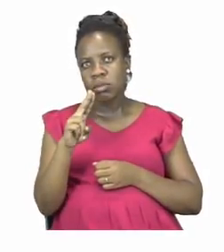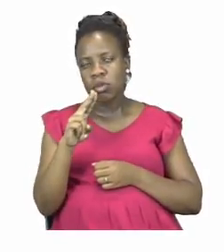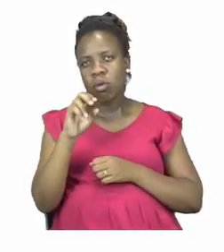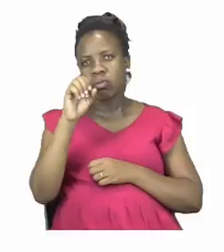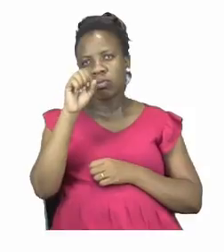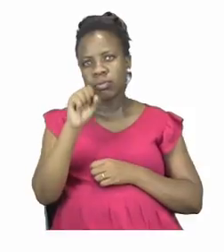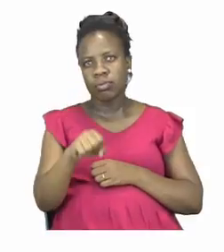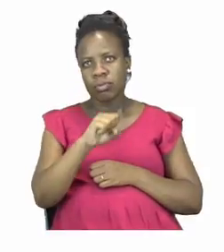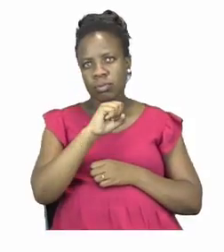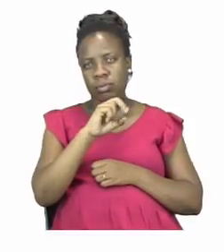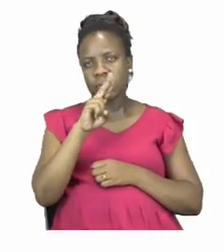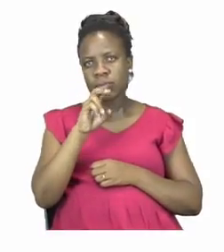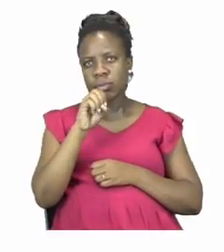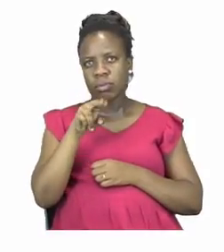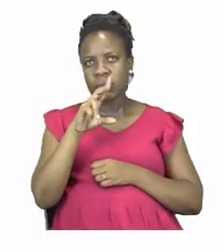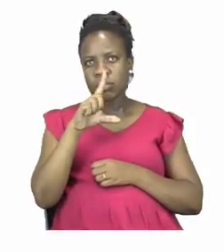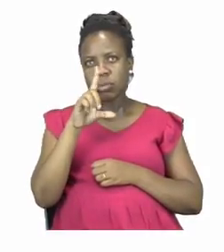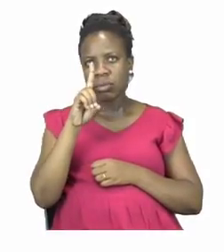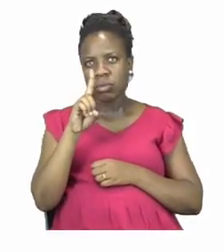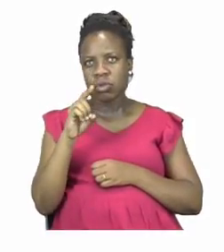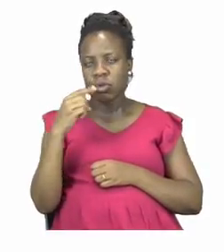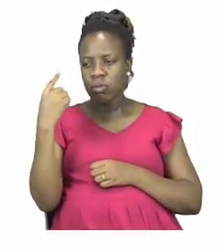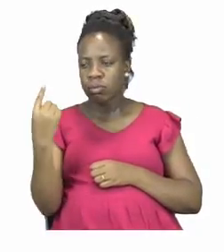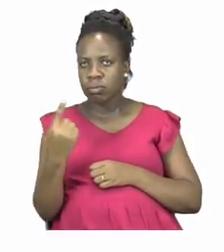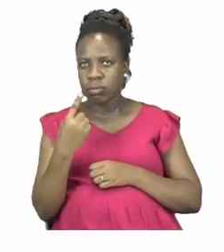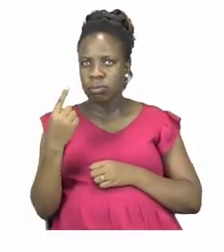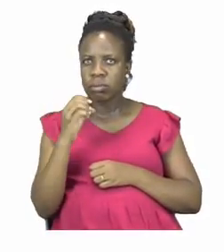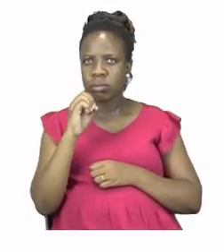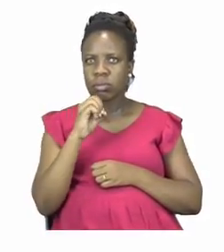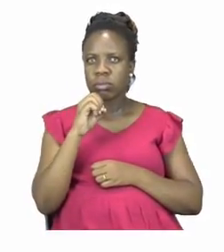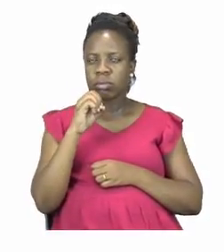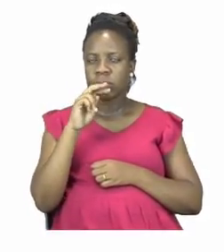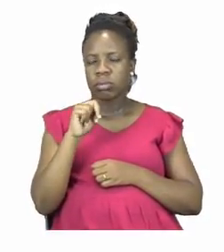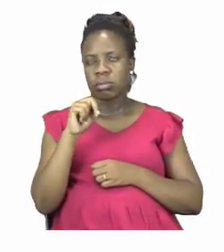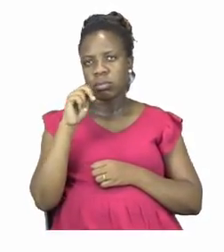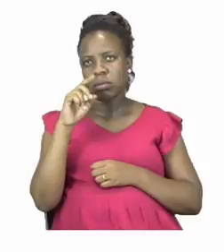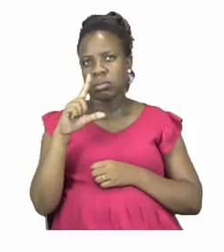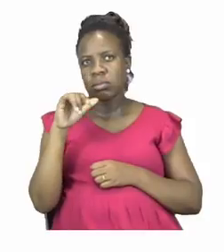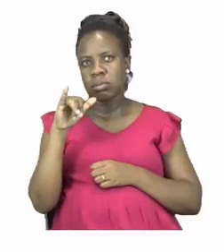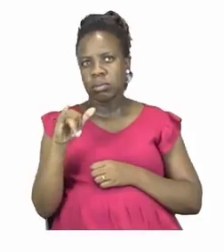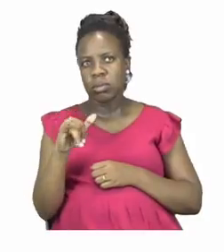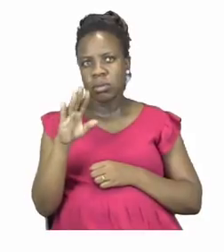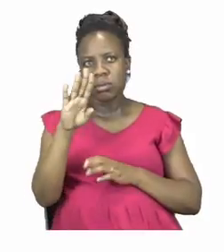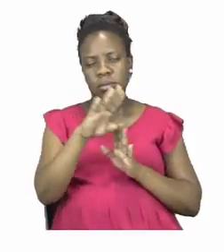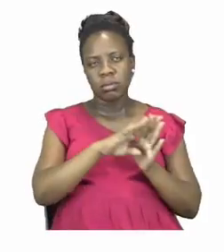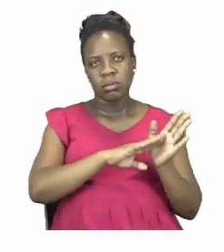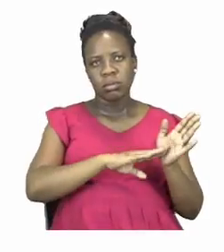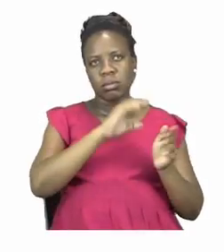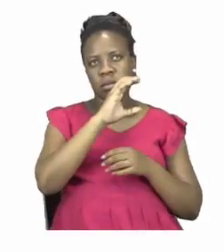many, would, could, wear, water, some,